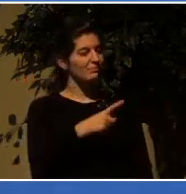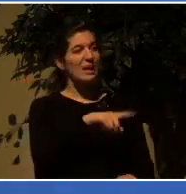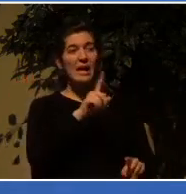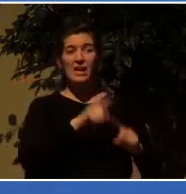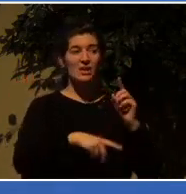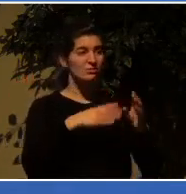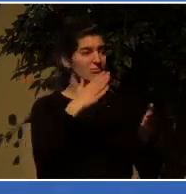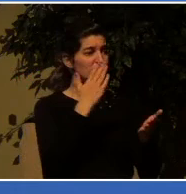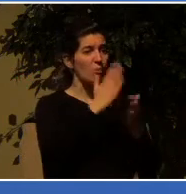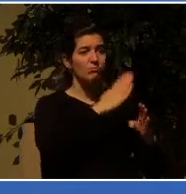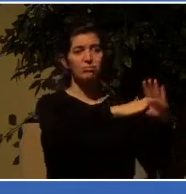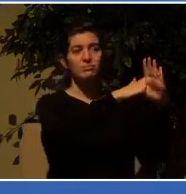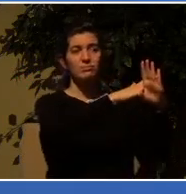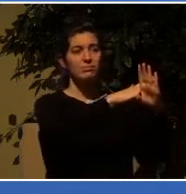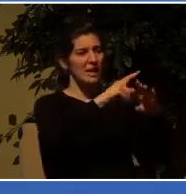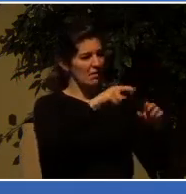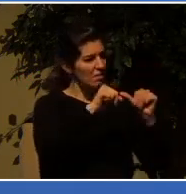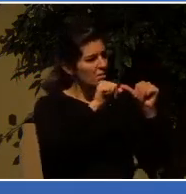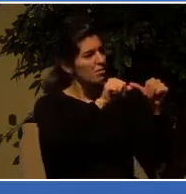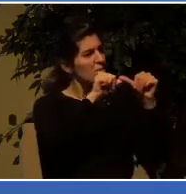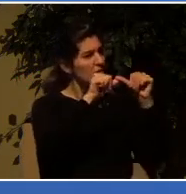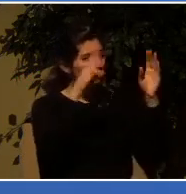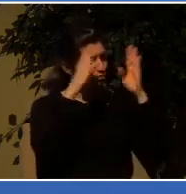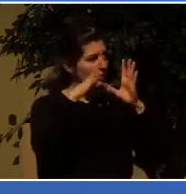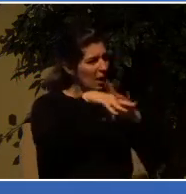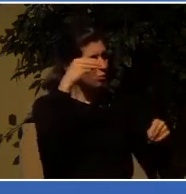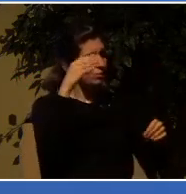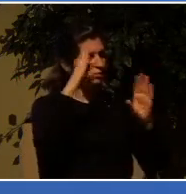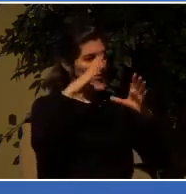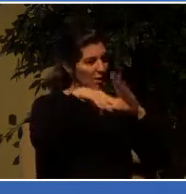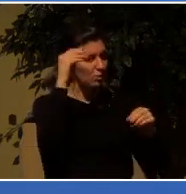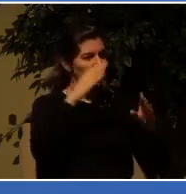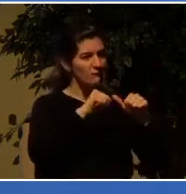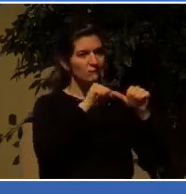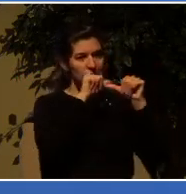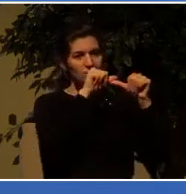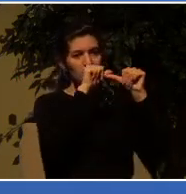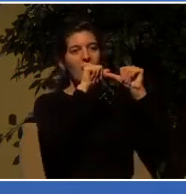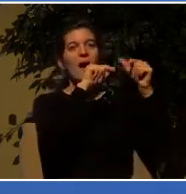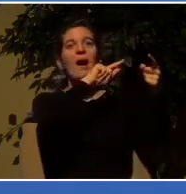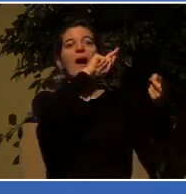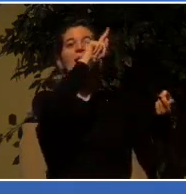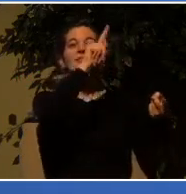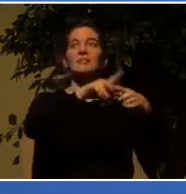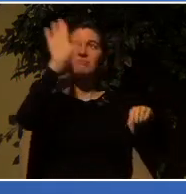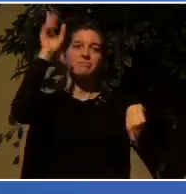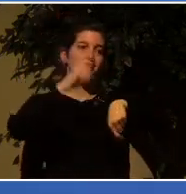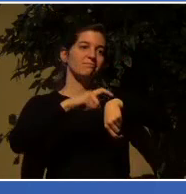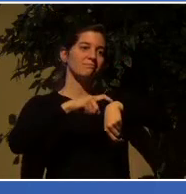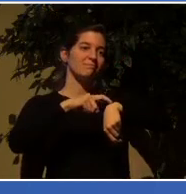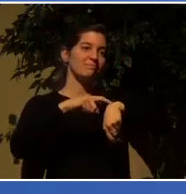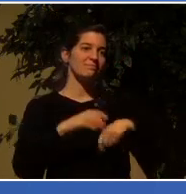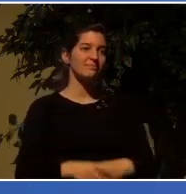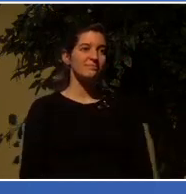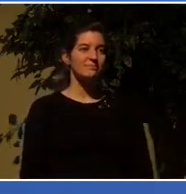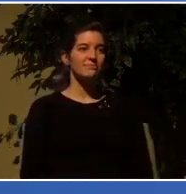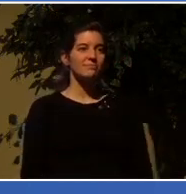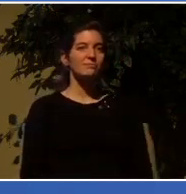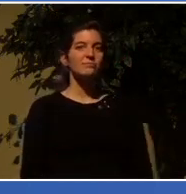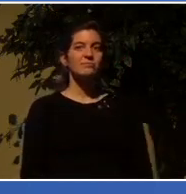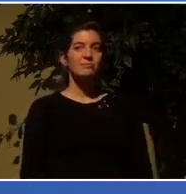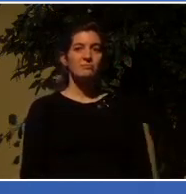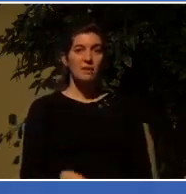God will save us from evil until such a time as our